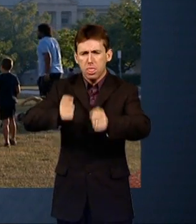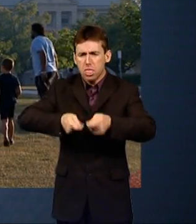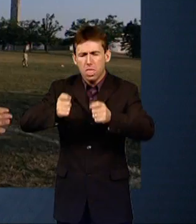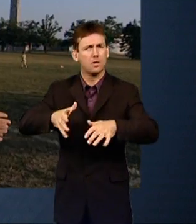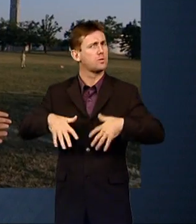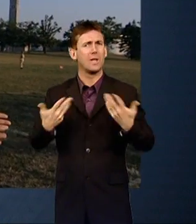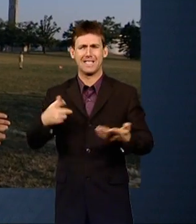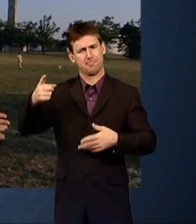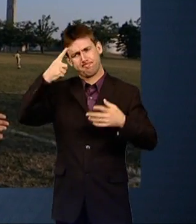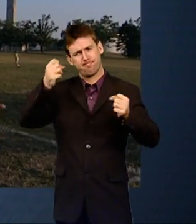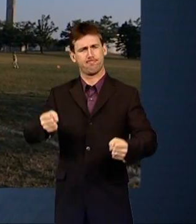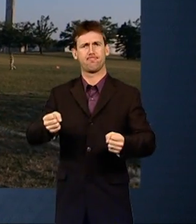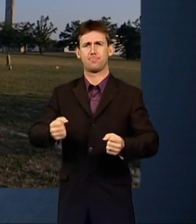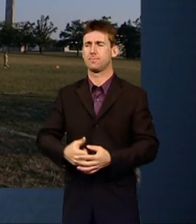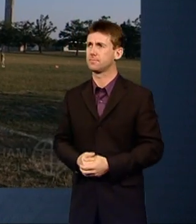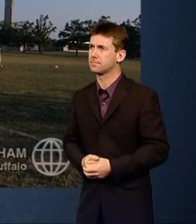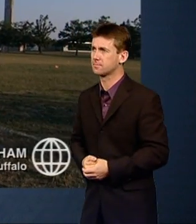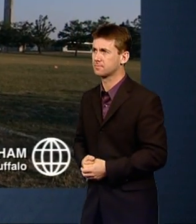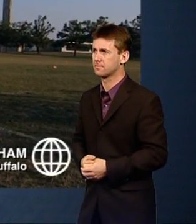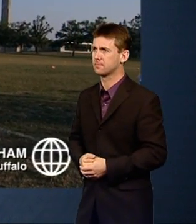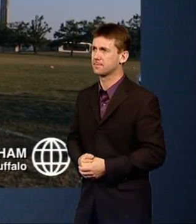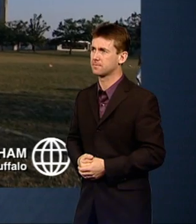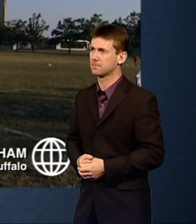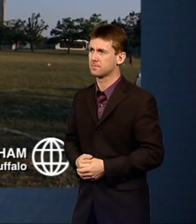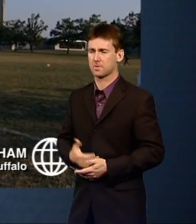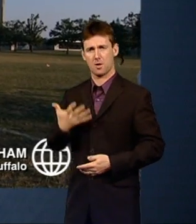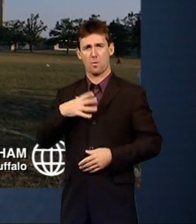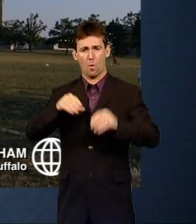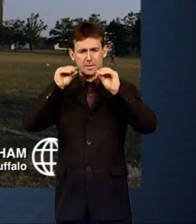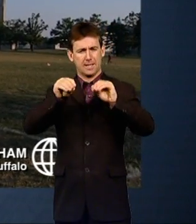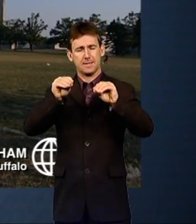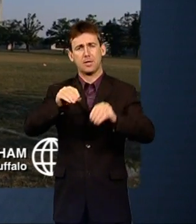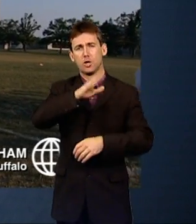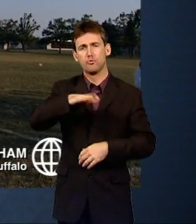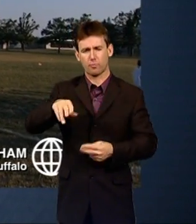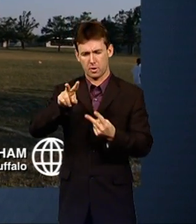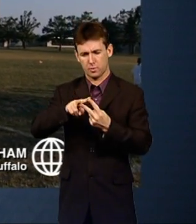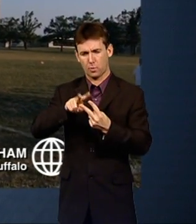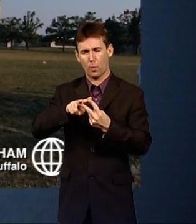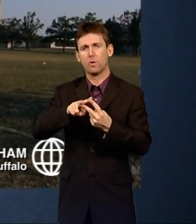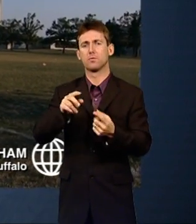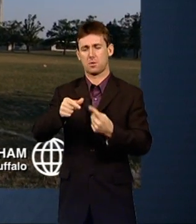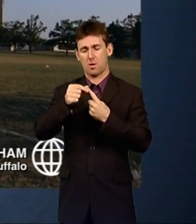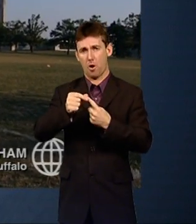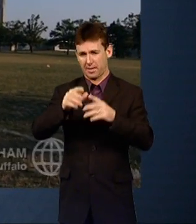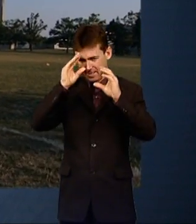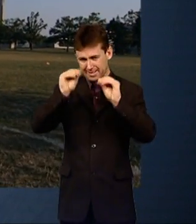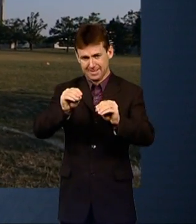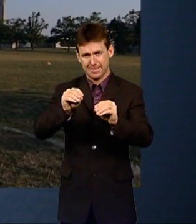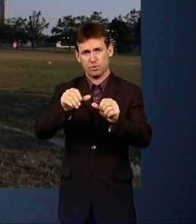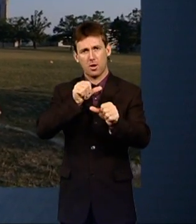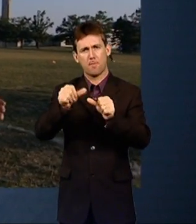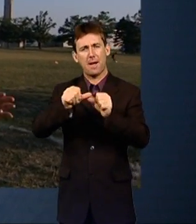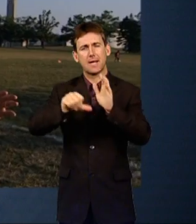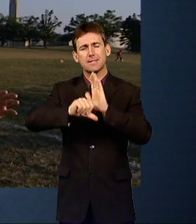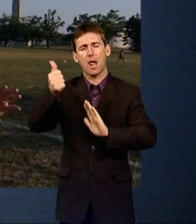We're teaching the kids two things, better skills, and also better cooperativeness and team sportsmanship for